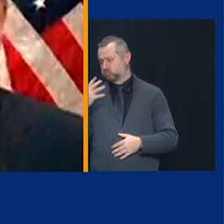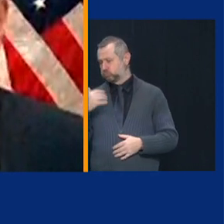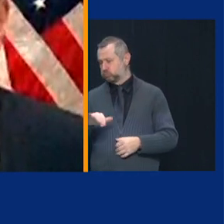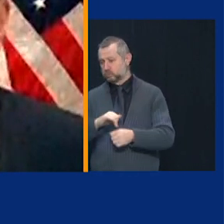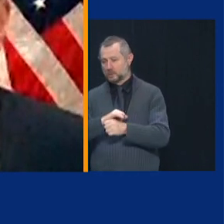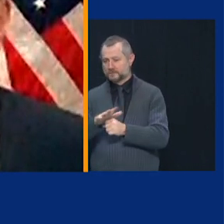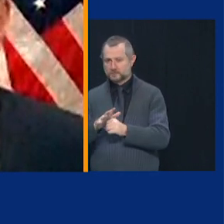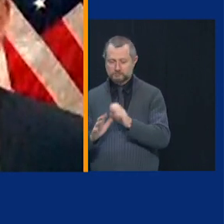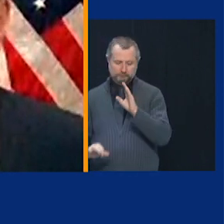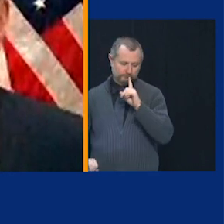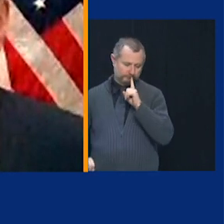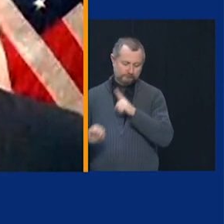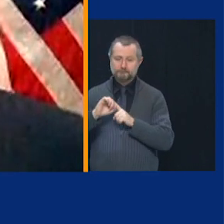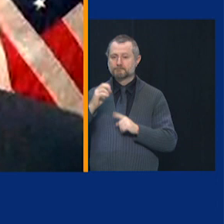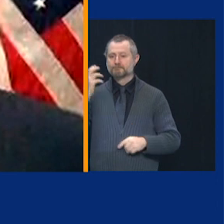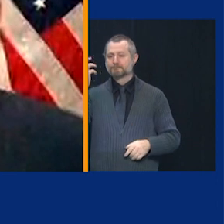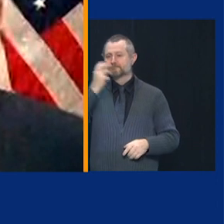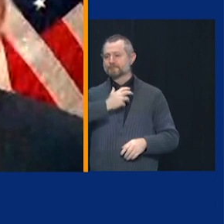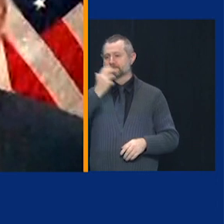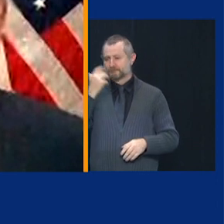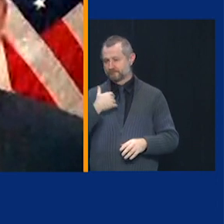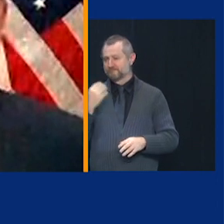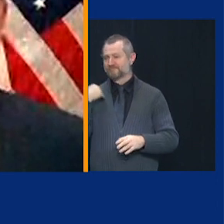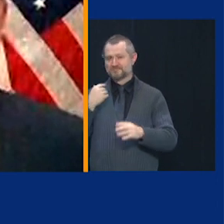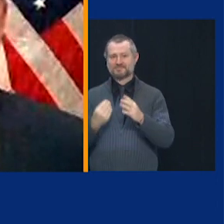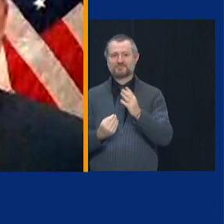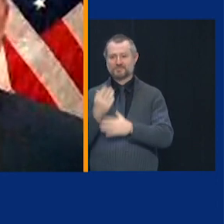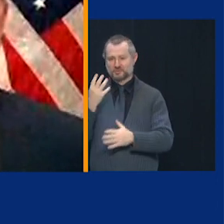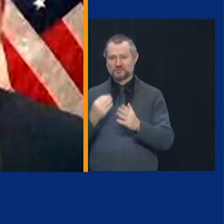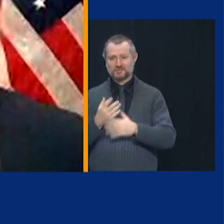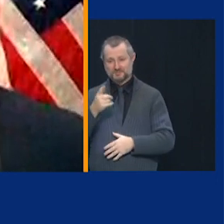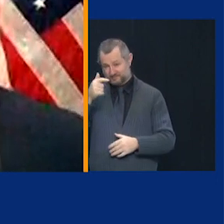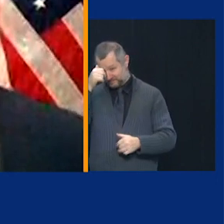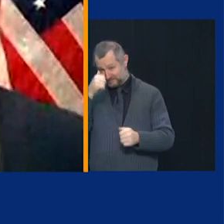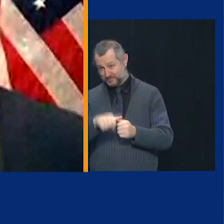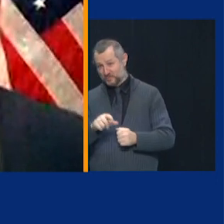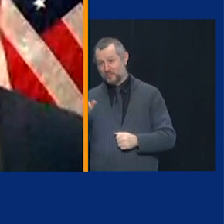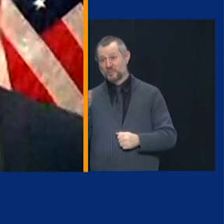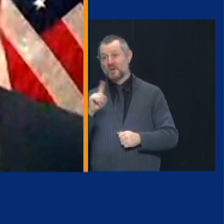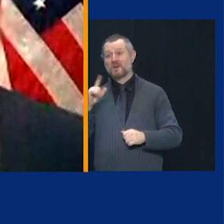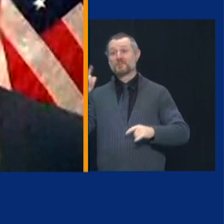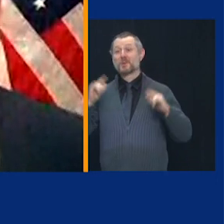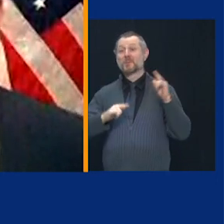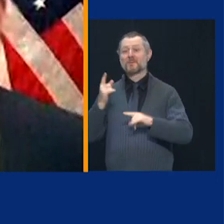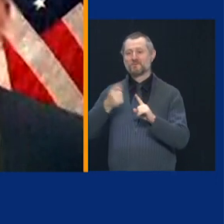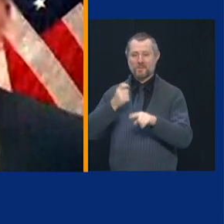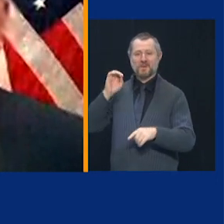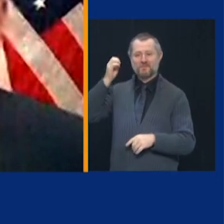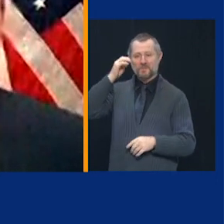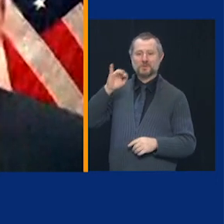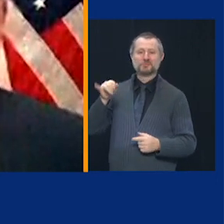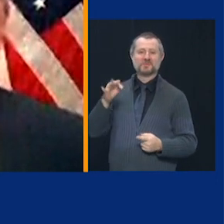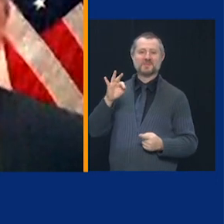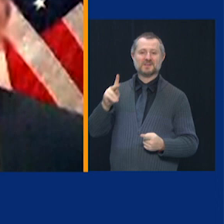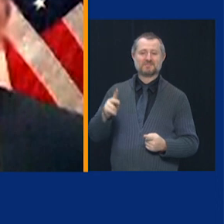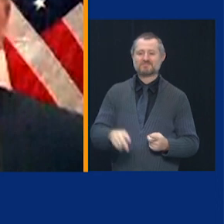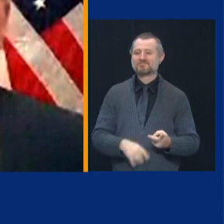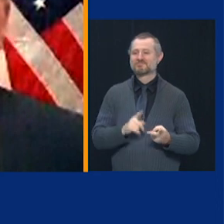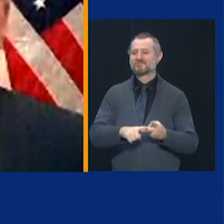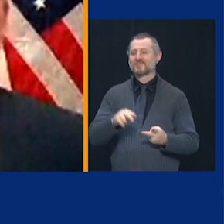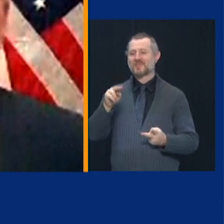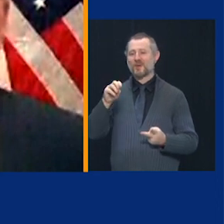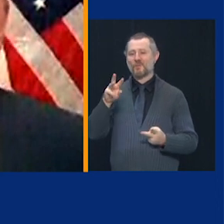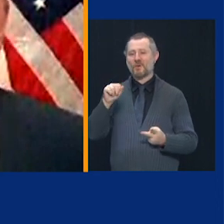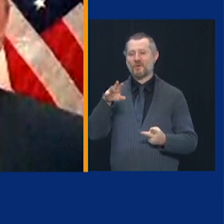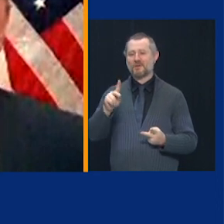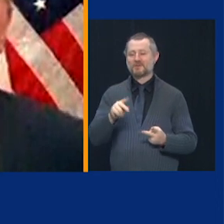in the spring. Remember those planes, they landed at JFK. They landed at Newark. Those people were going to downstate